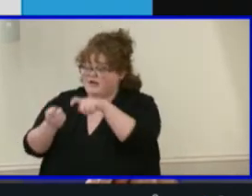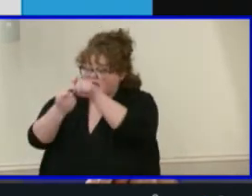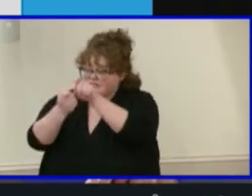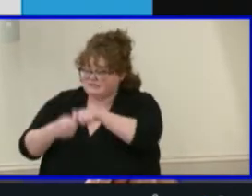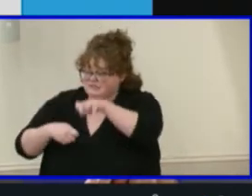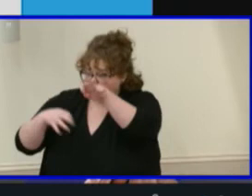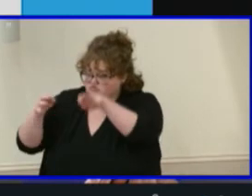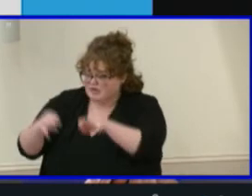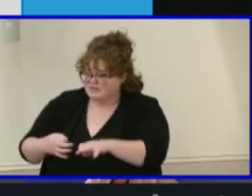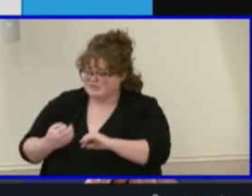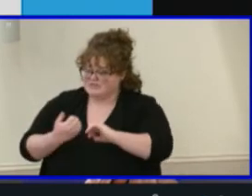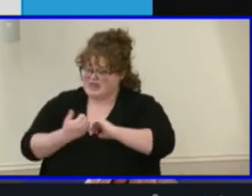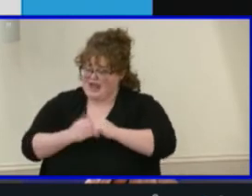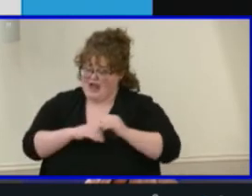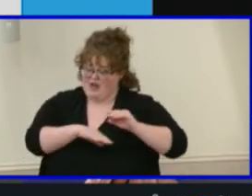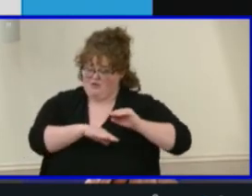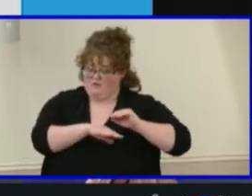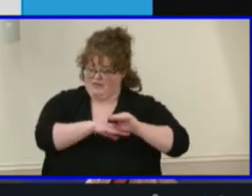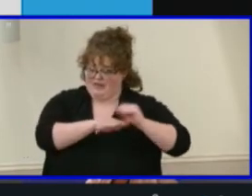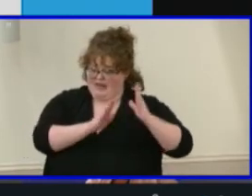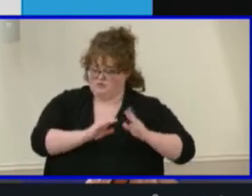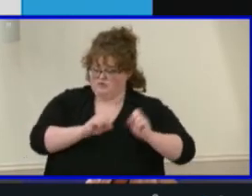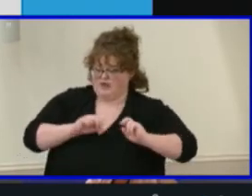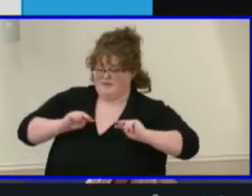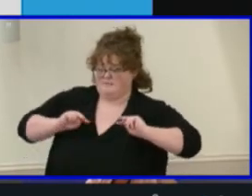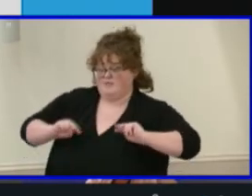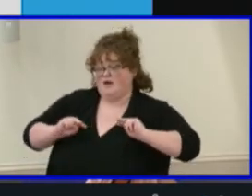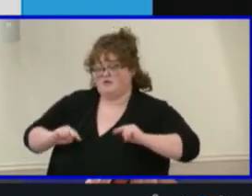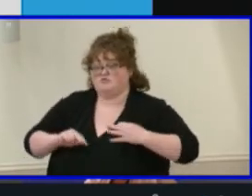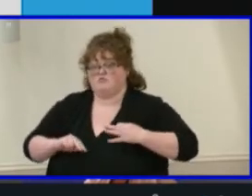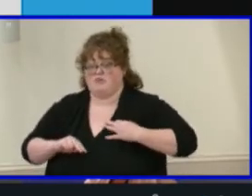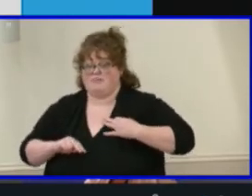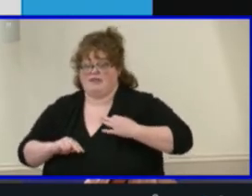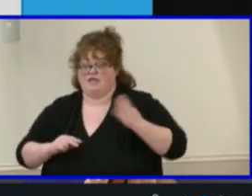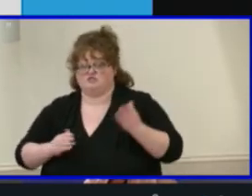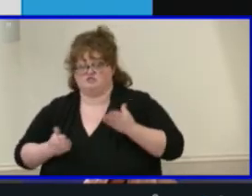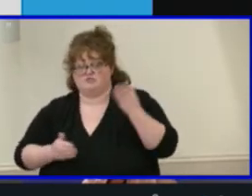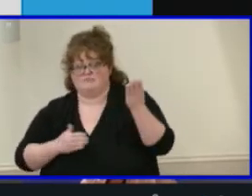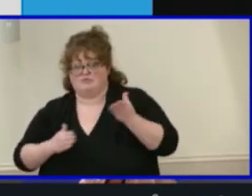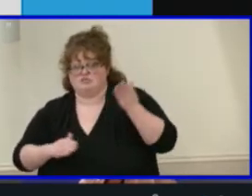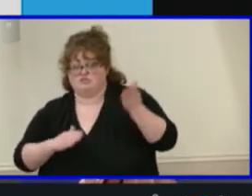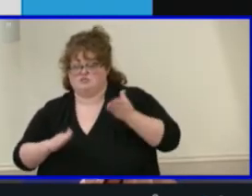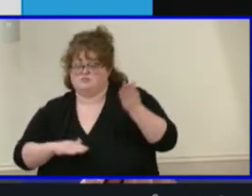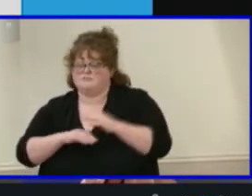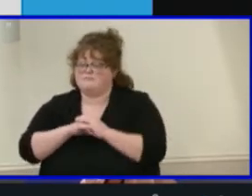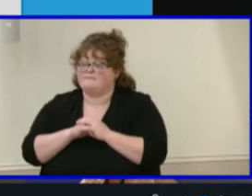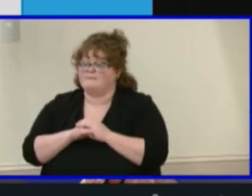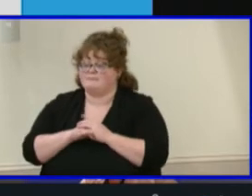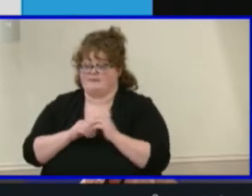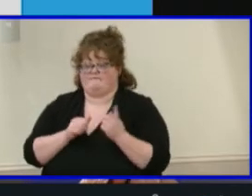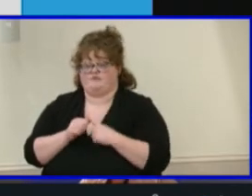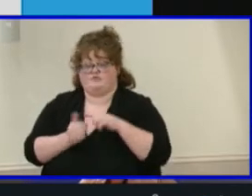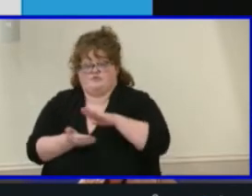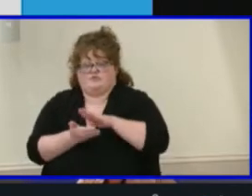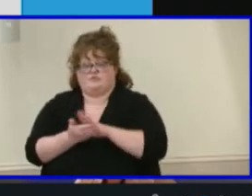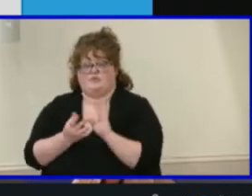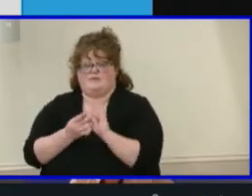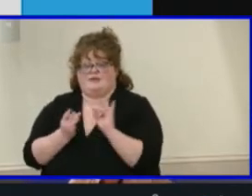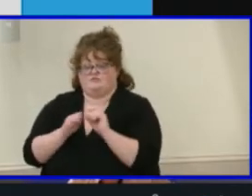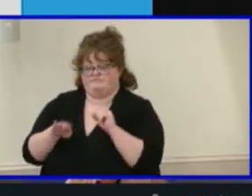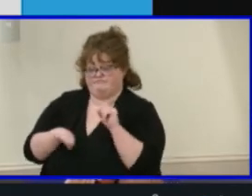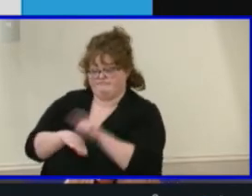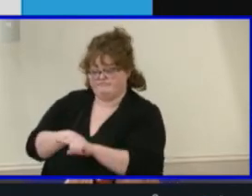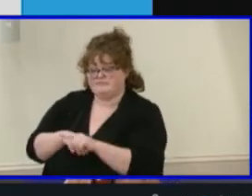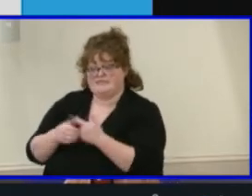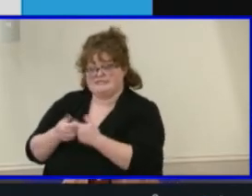monitor the application submissions. Initial communications to families through school messenger includes a text, phone